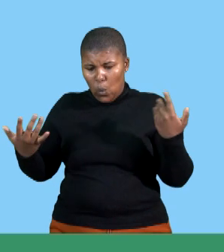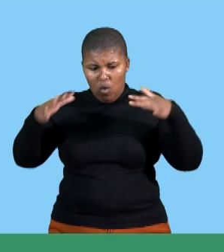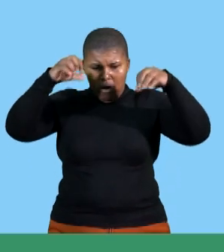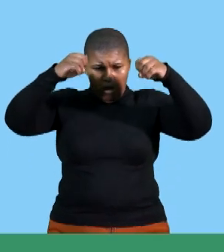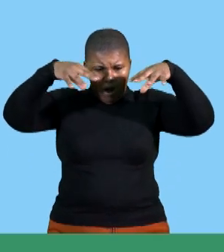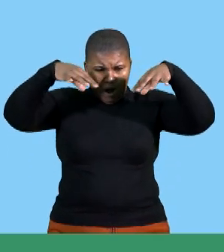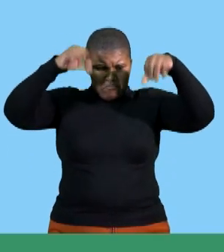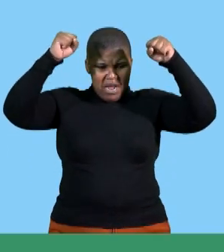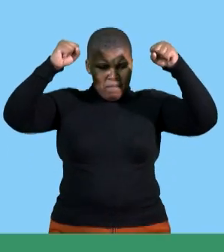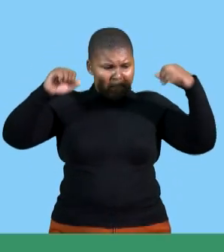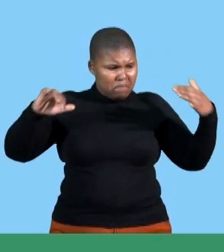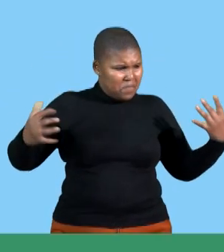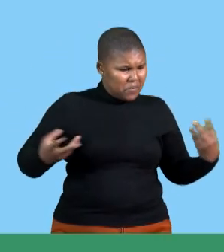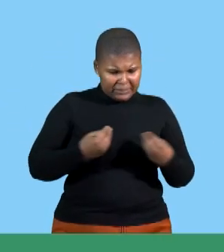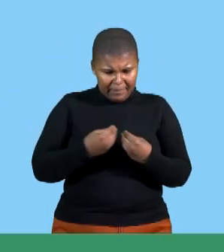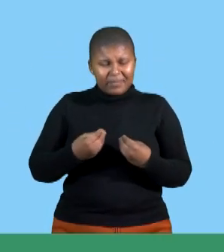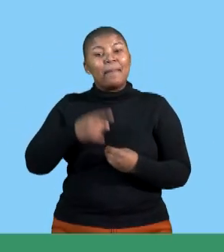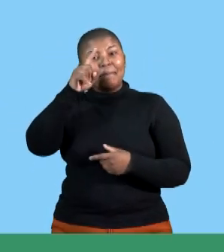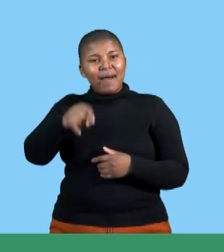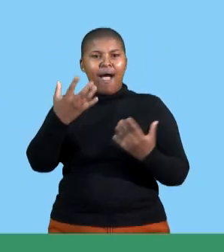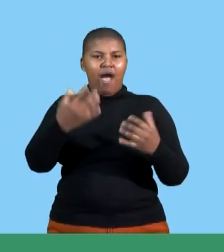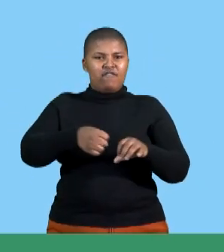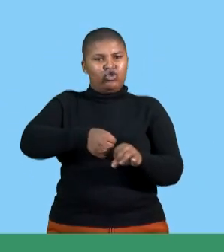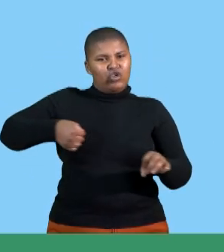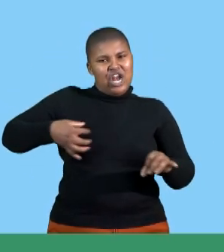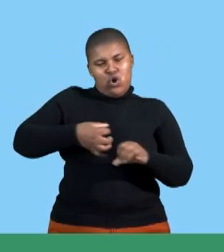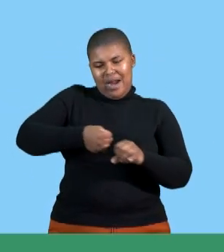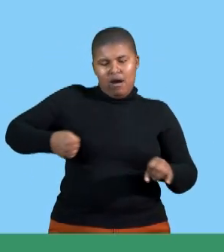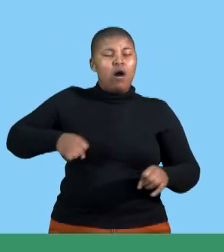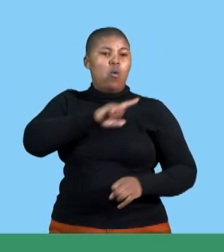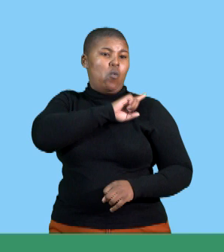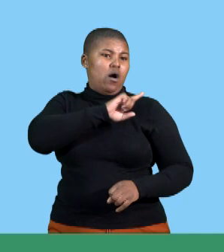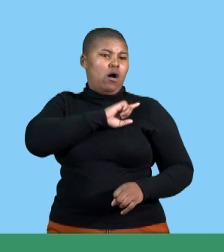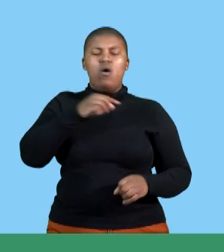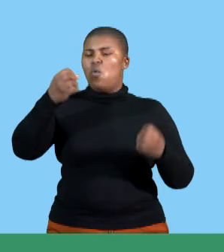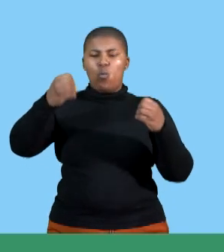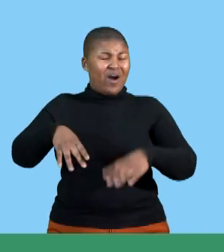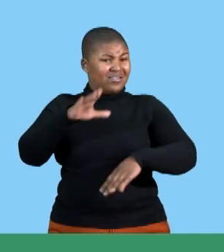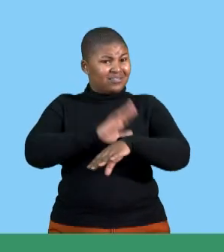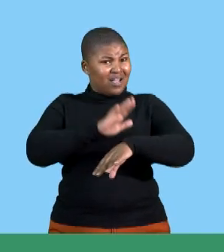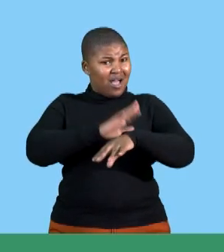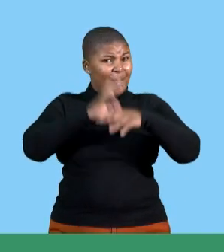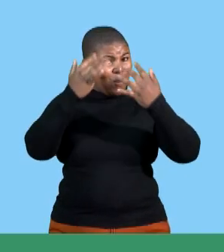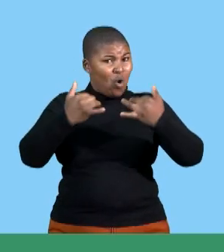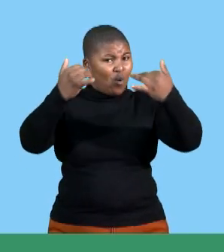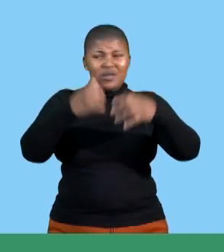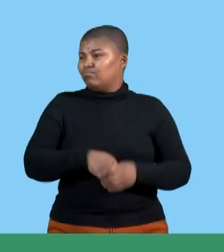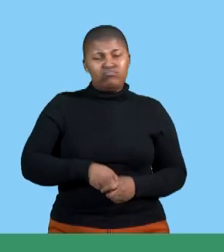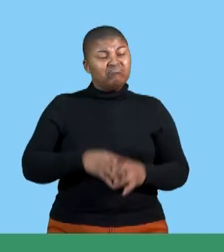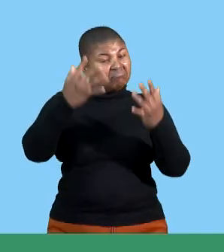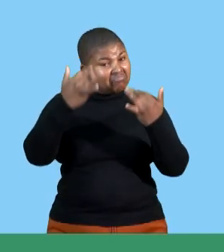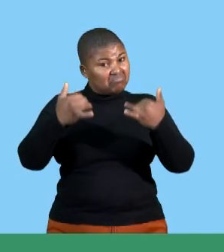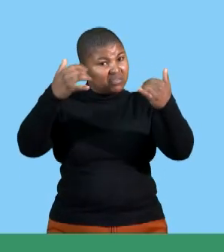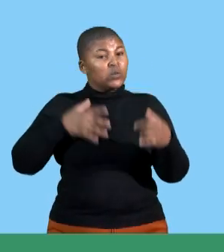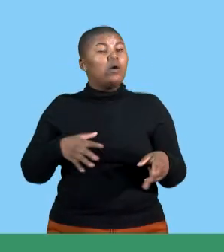not go according to plan. Do I have something to fall back on? Because you don't want to waste, uh, the audience's time because they're sitting there